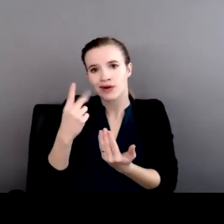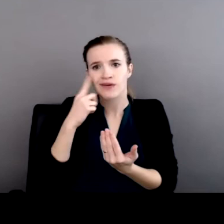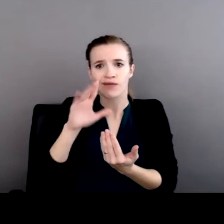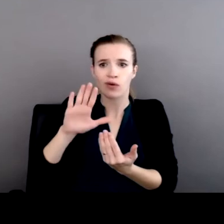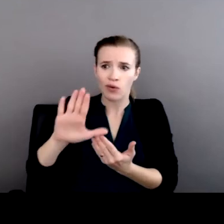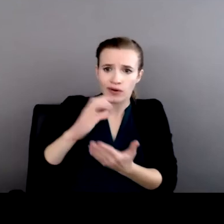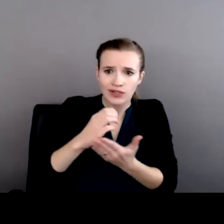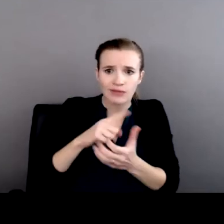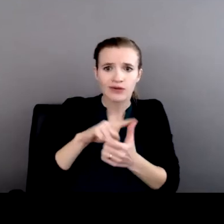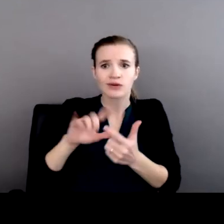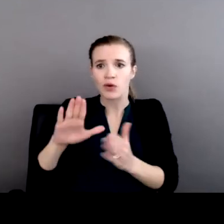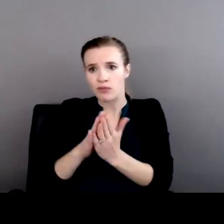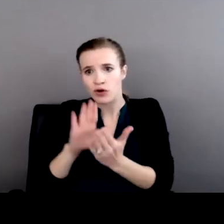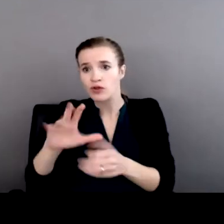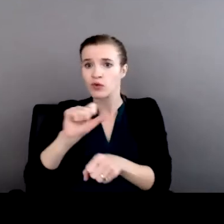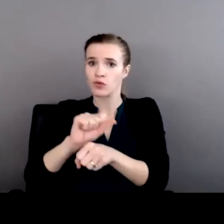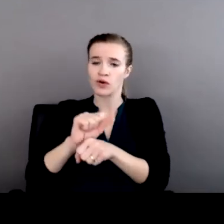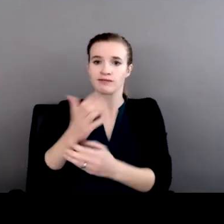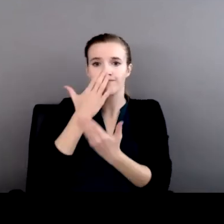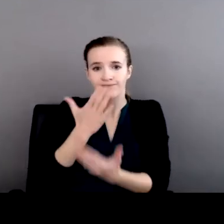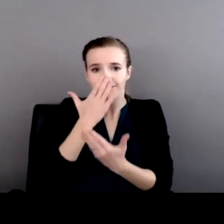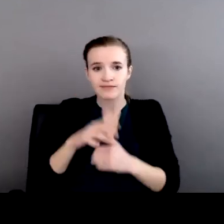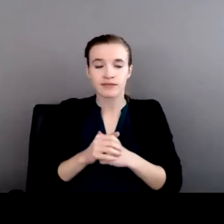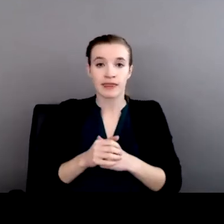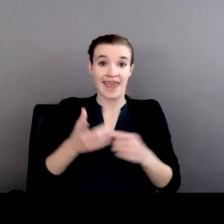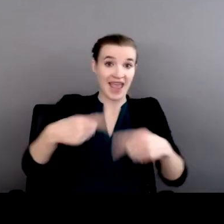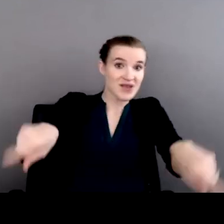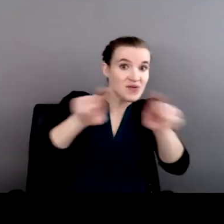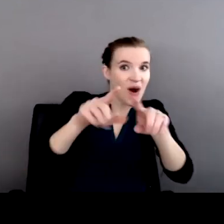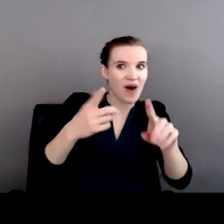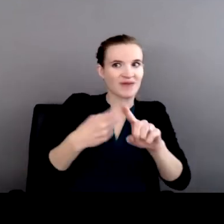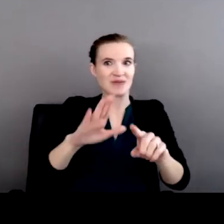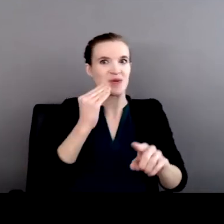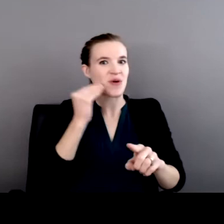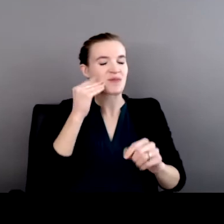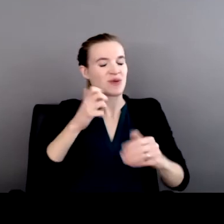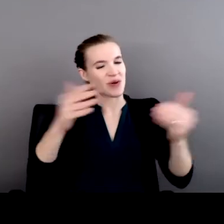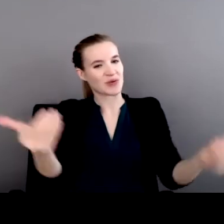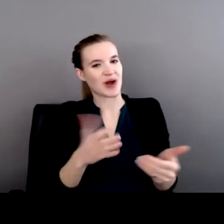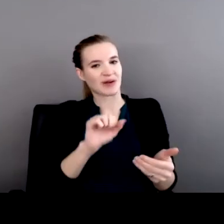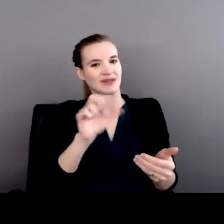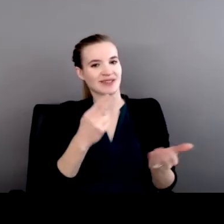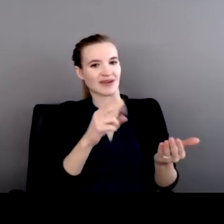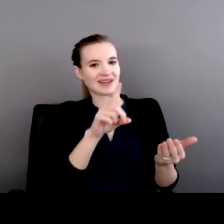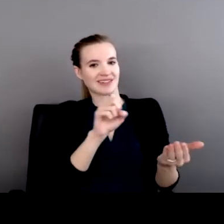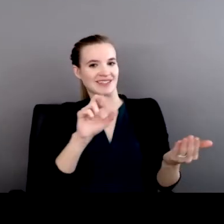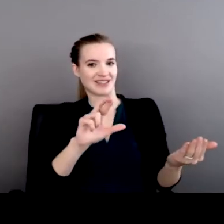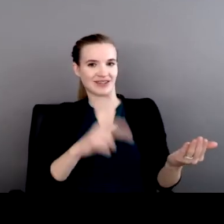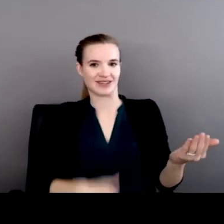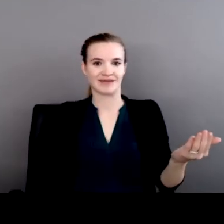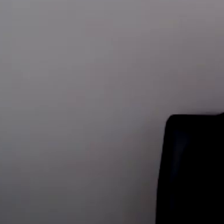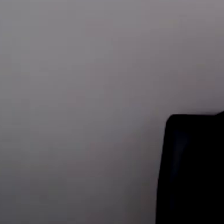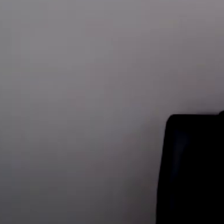And please, everybody from your home, welcome Sarah Deer to the stage. Well, thank